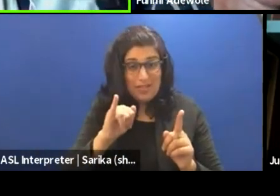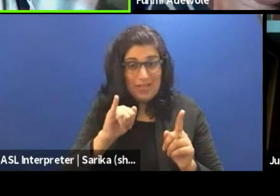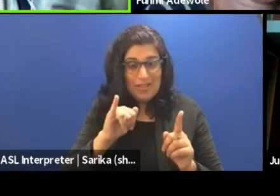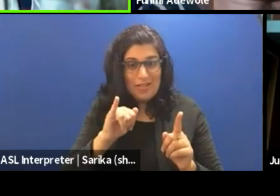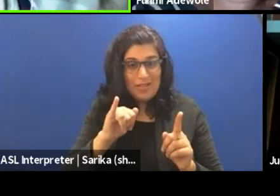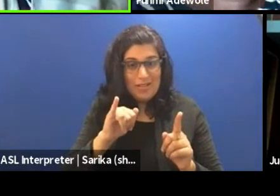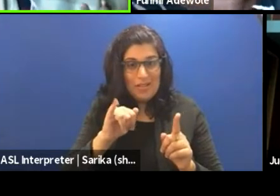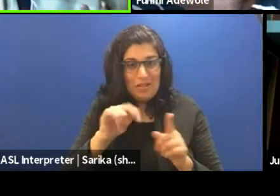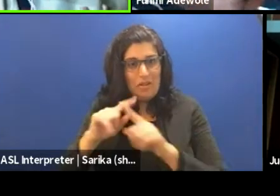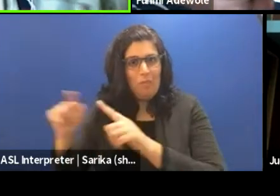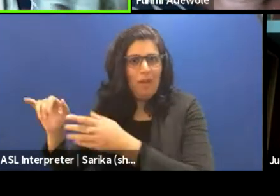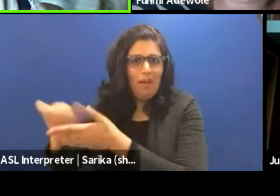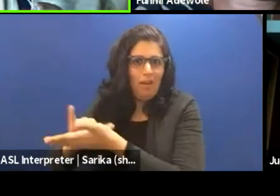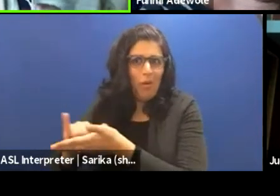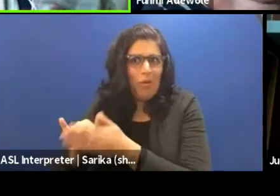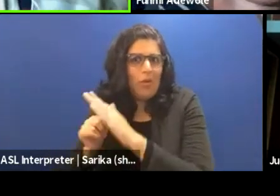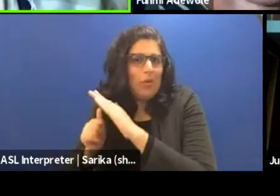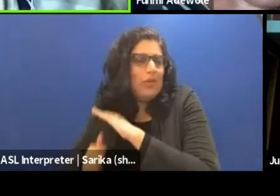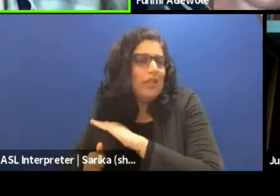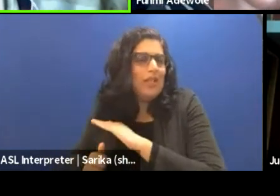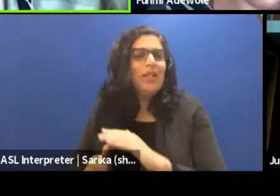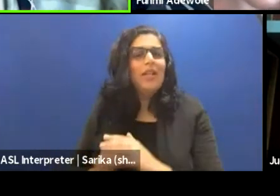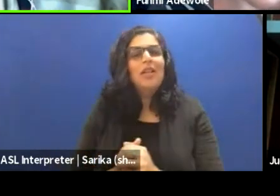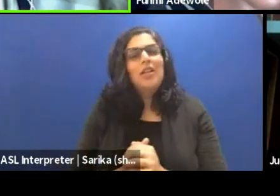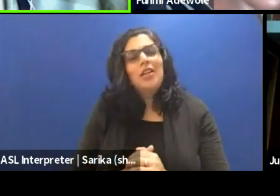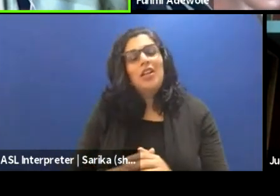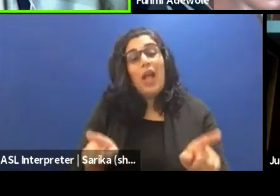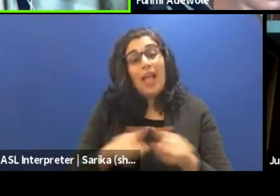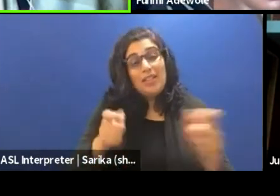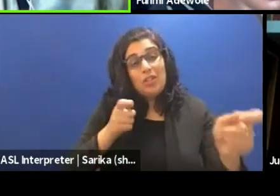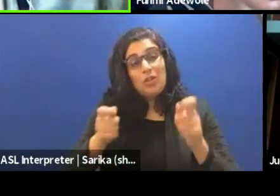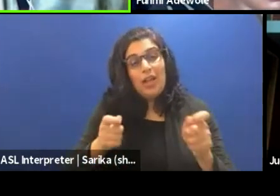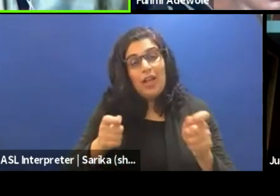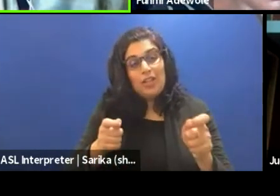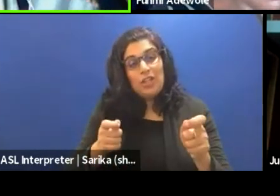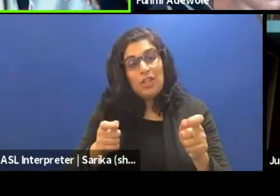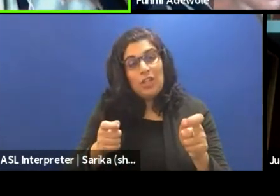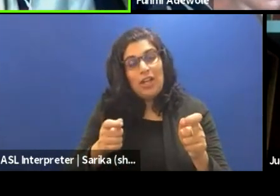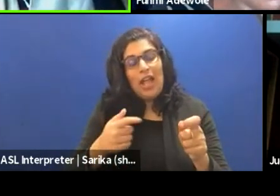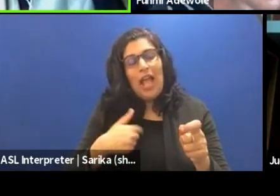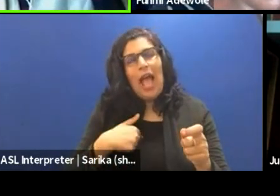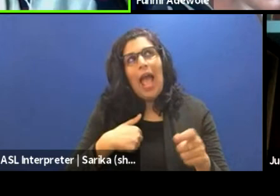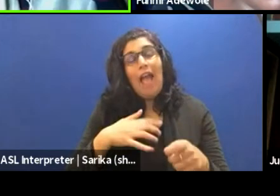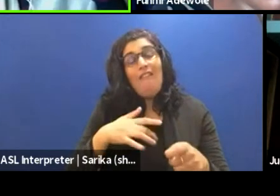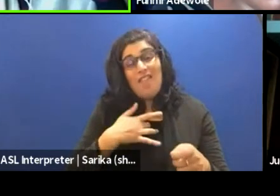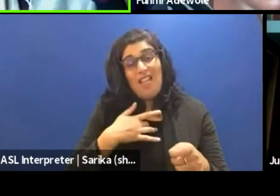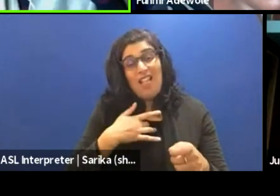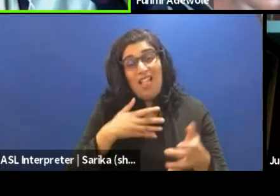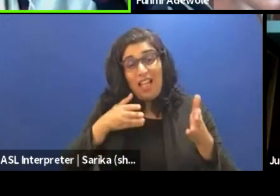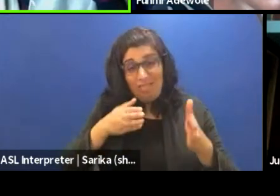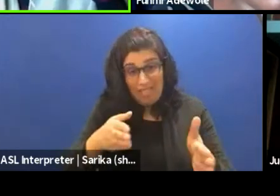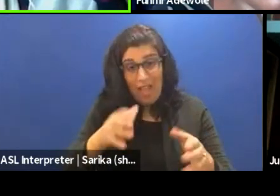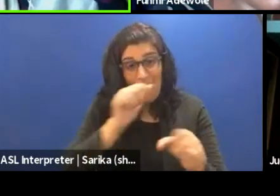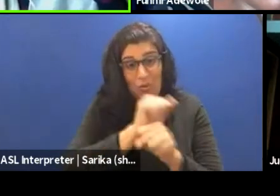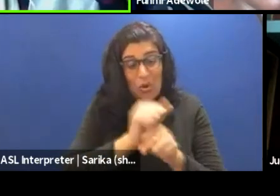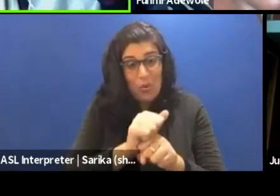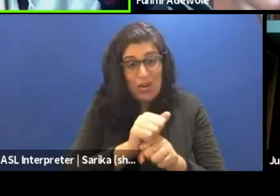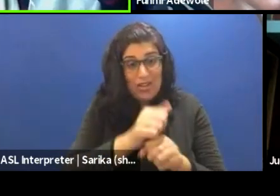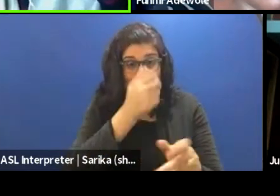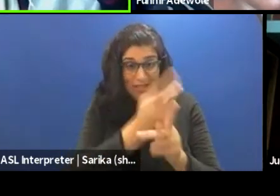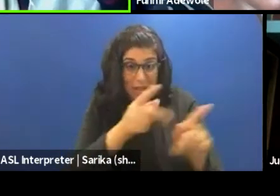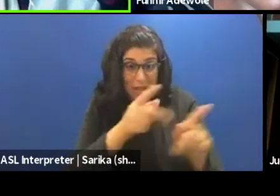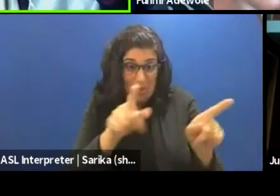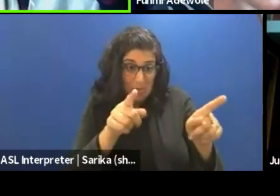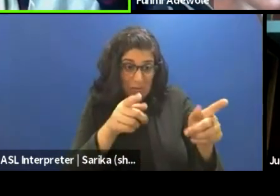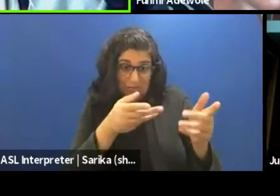as a director and thinking dramaturgically, I would say allow the piece to remain as it is, and see how